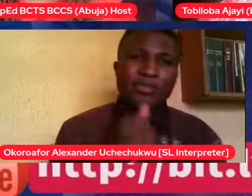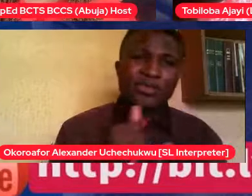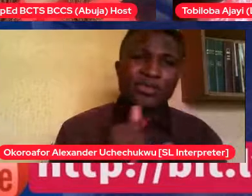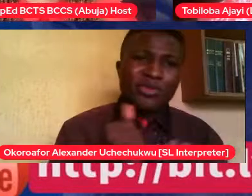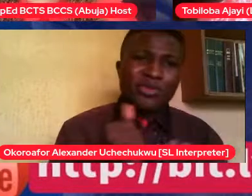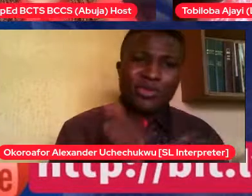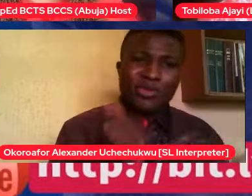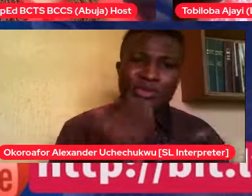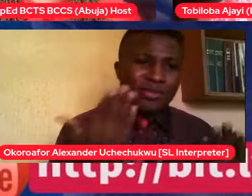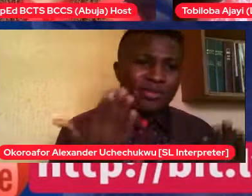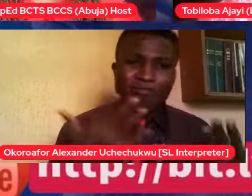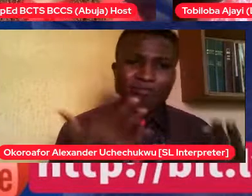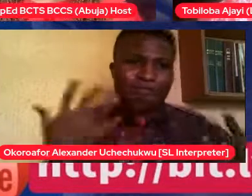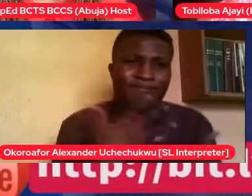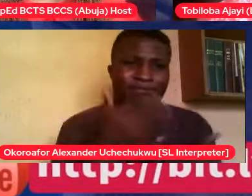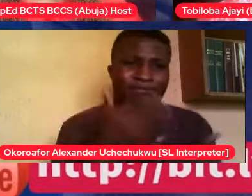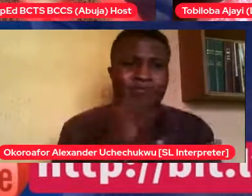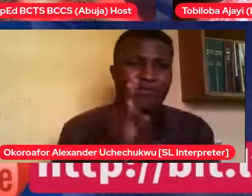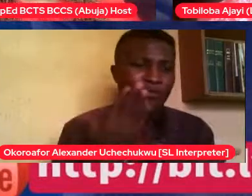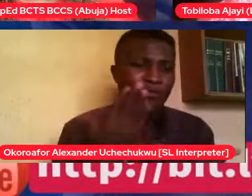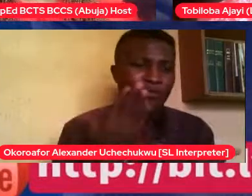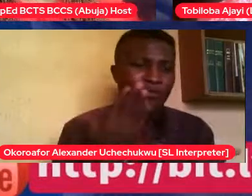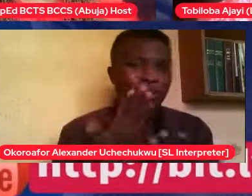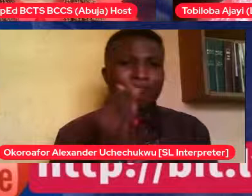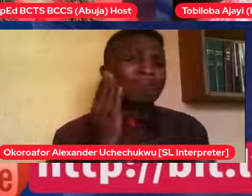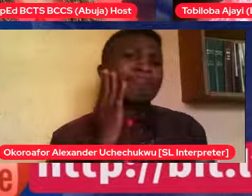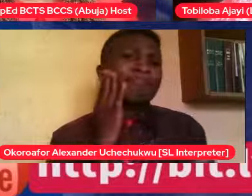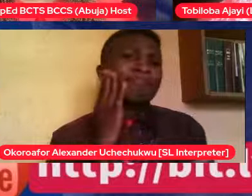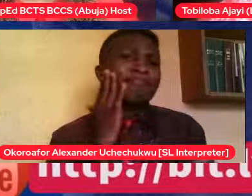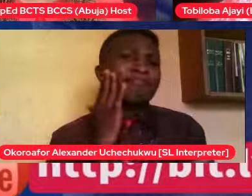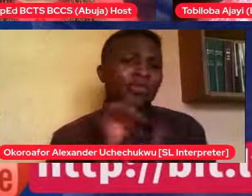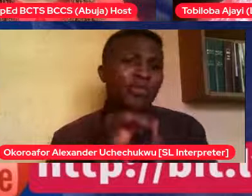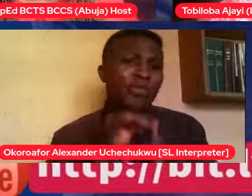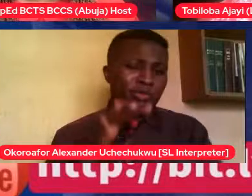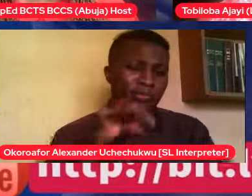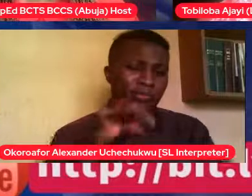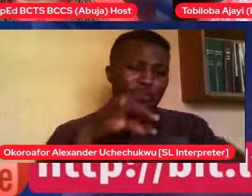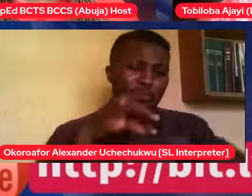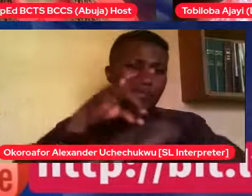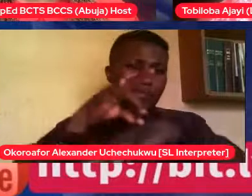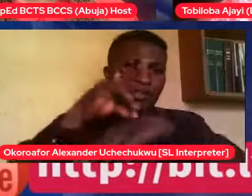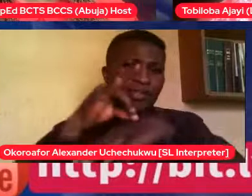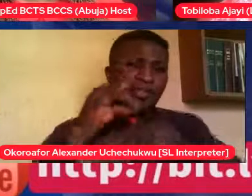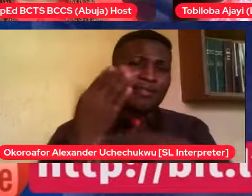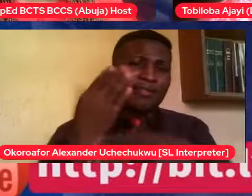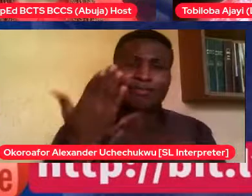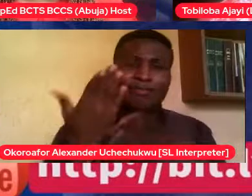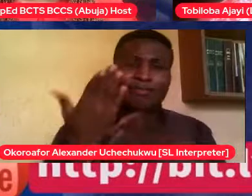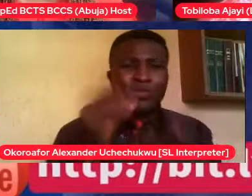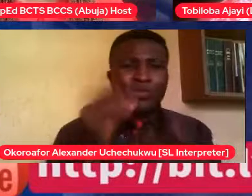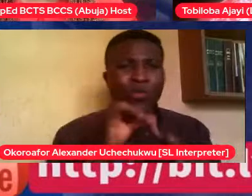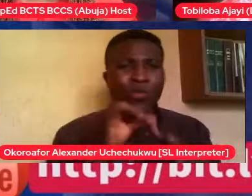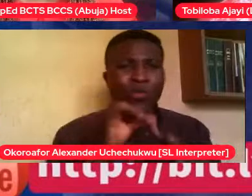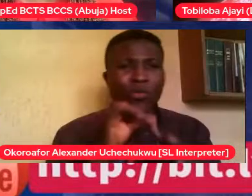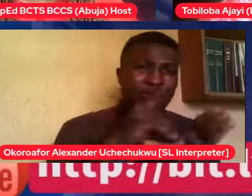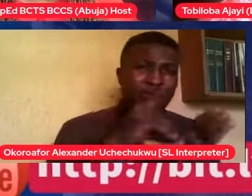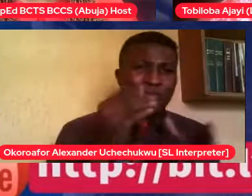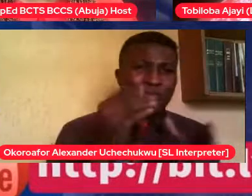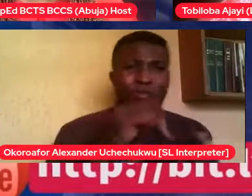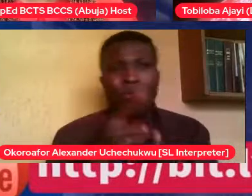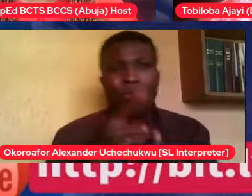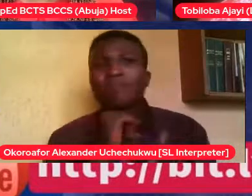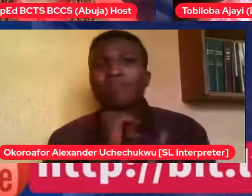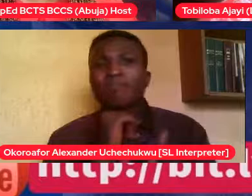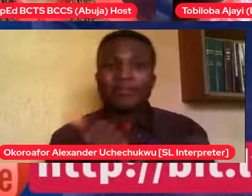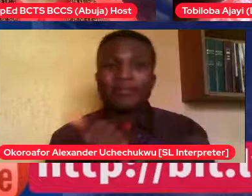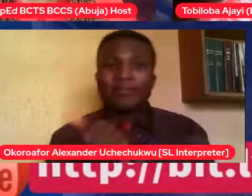color, skin type, whether you have special needs or you don't have special needs. You can't arrest anybody. So I like to just say,